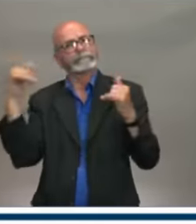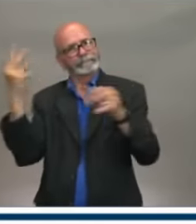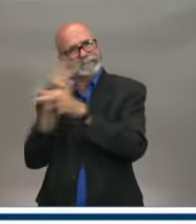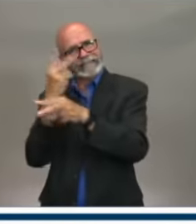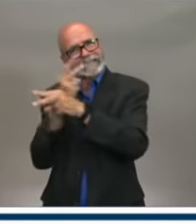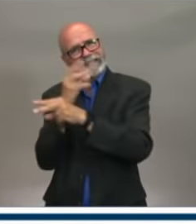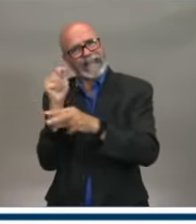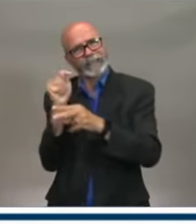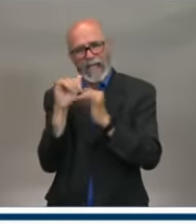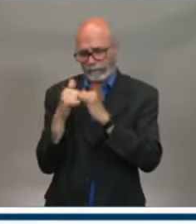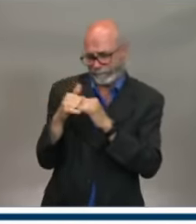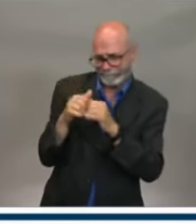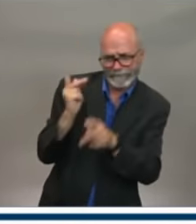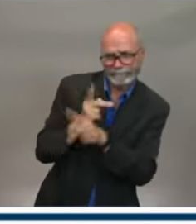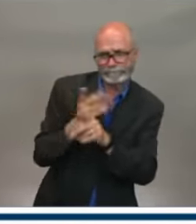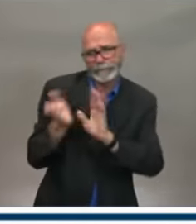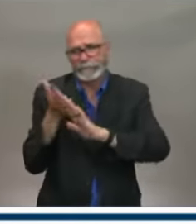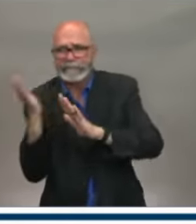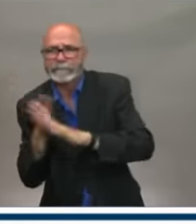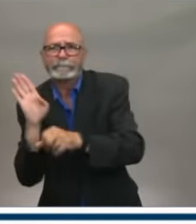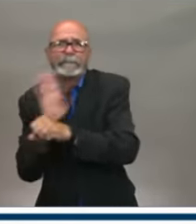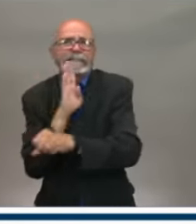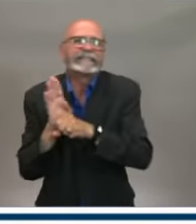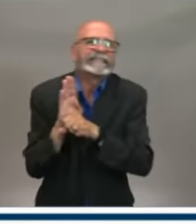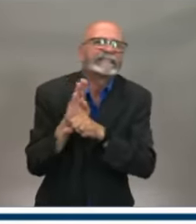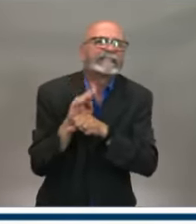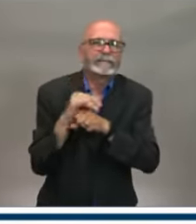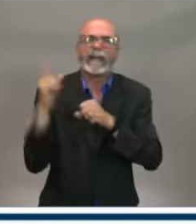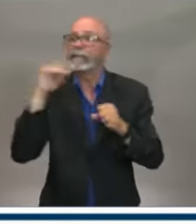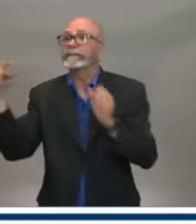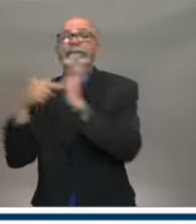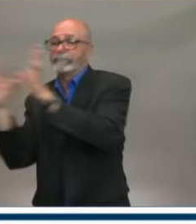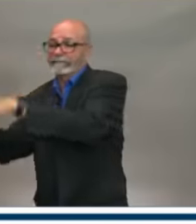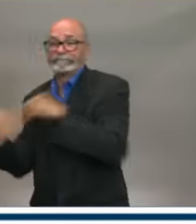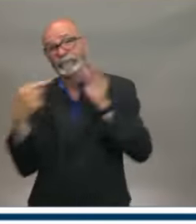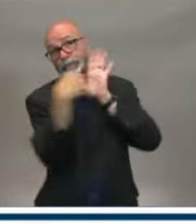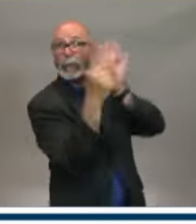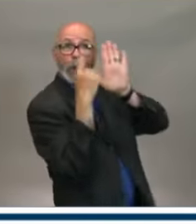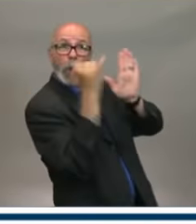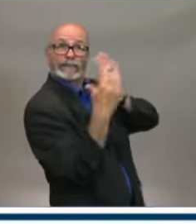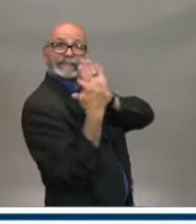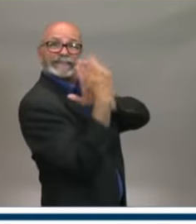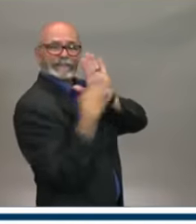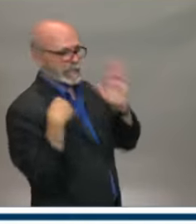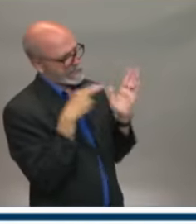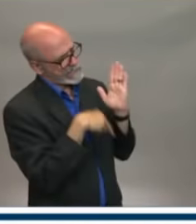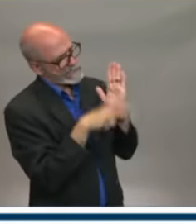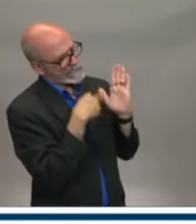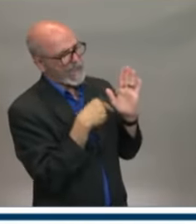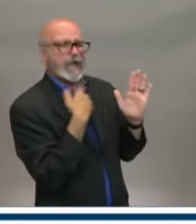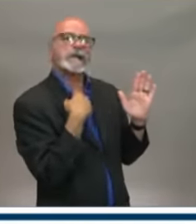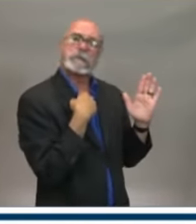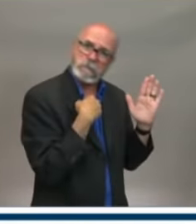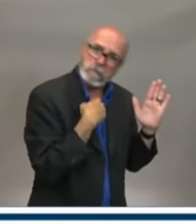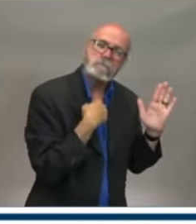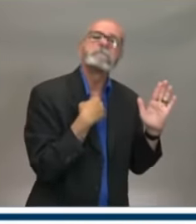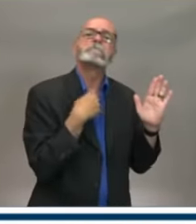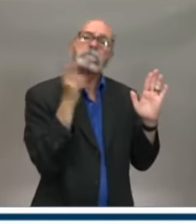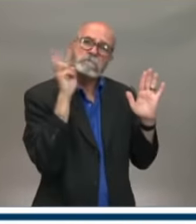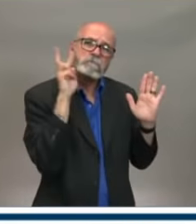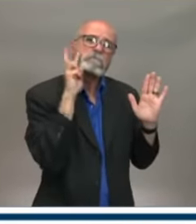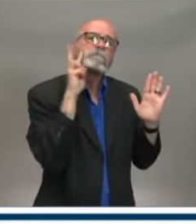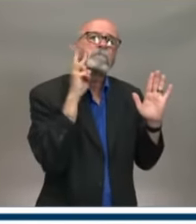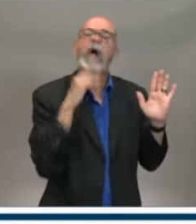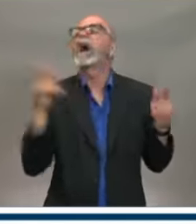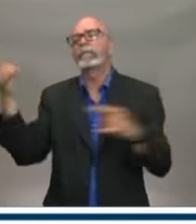Many others have submitted plans that are in the process of being reviewed right now. And still others are developing the plans with support from